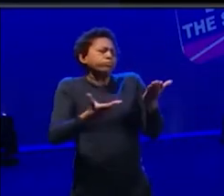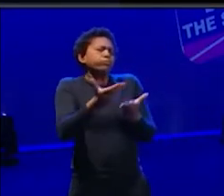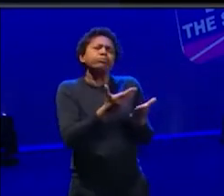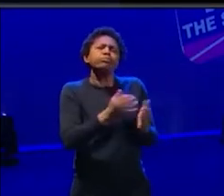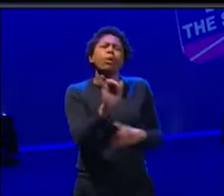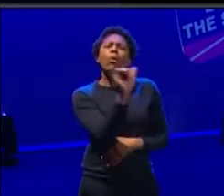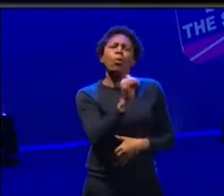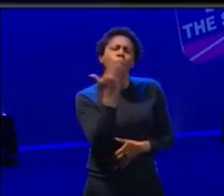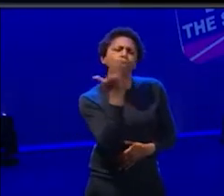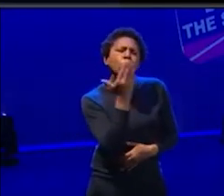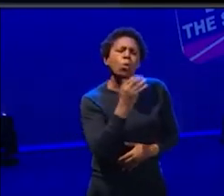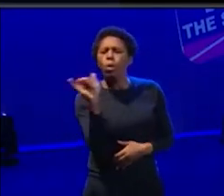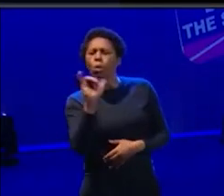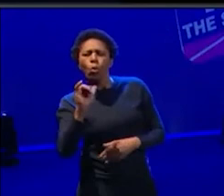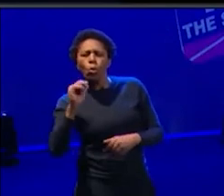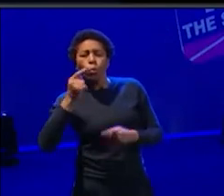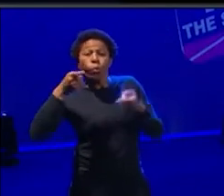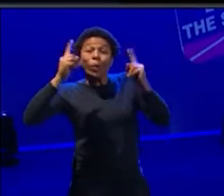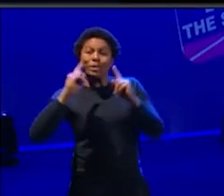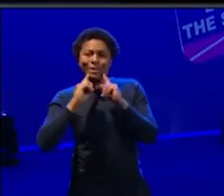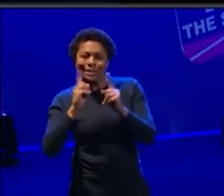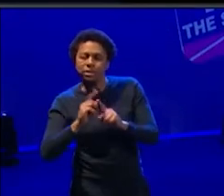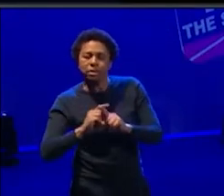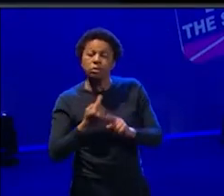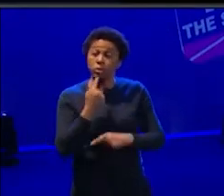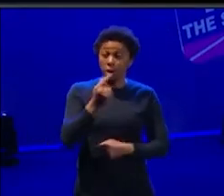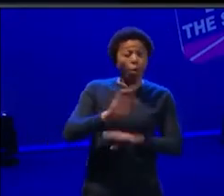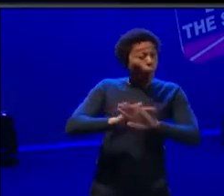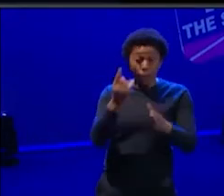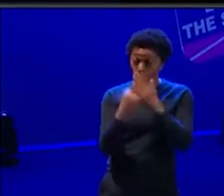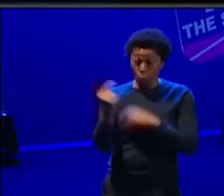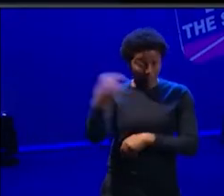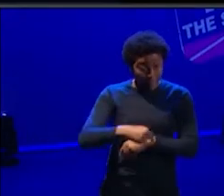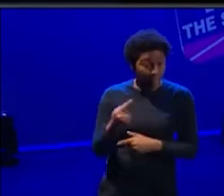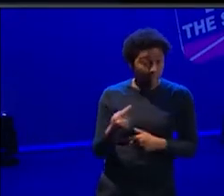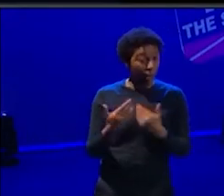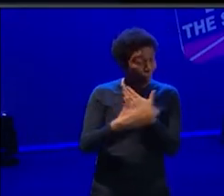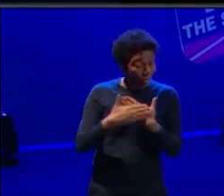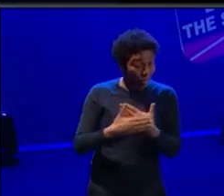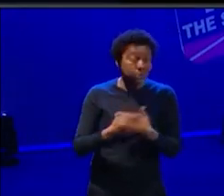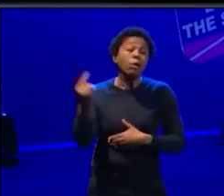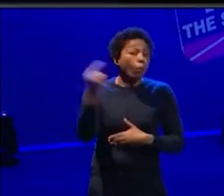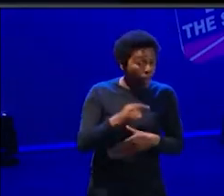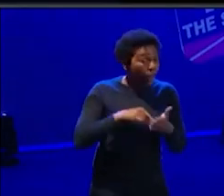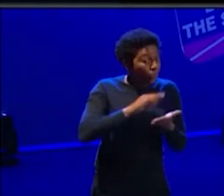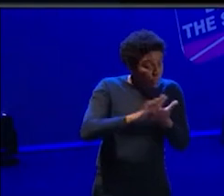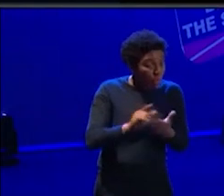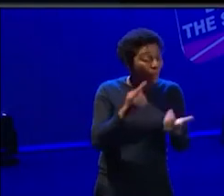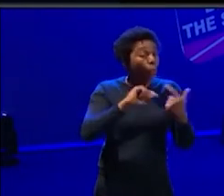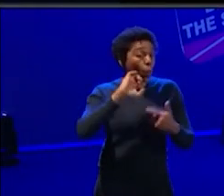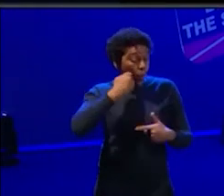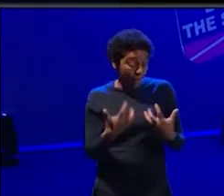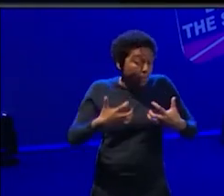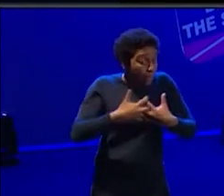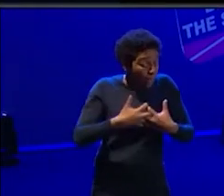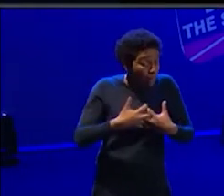through the teachers and head teachers, we're not just coming in to do something on a Saturday. We're just coming in to do something on a Thursday. Like we are going to be embedded in the fabric of what